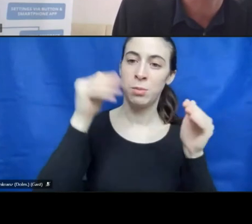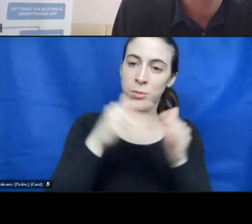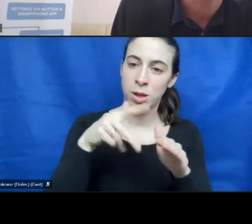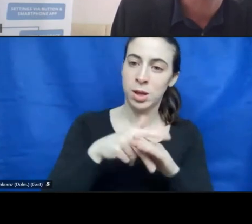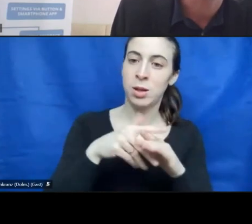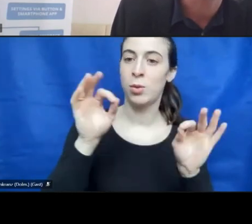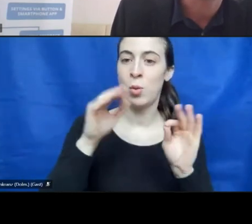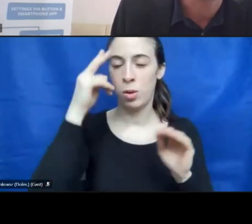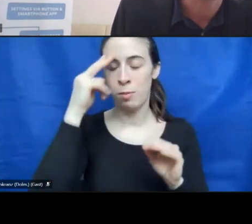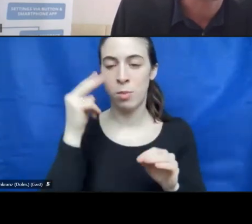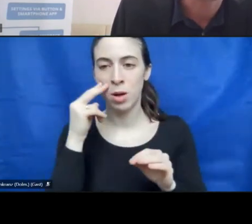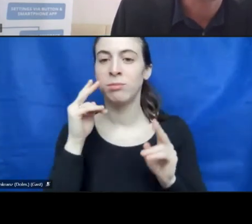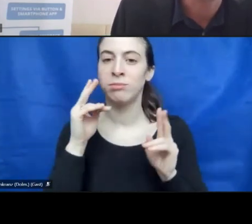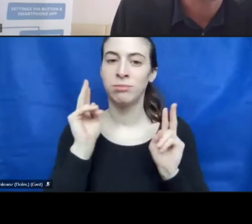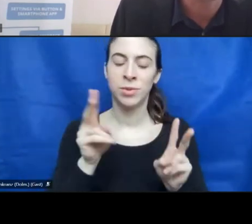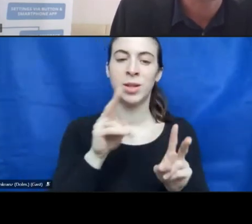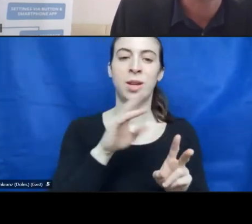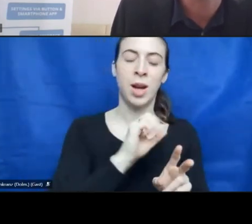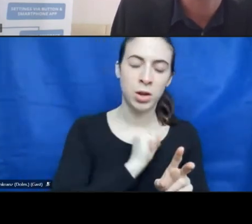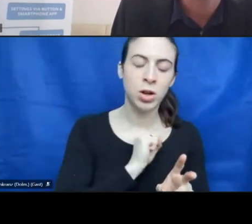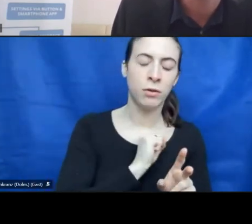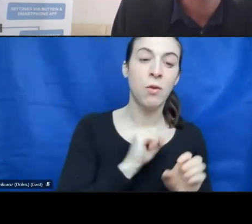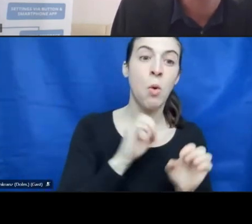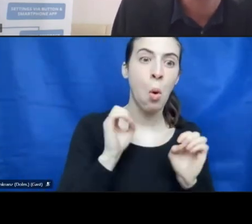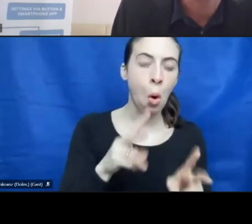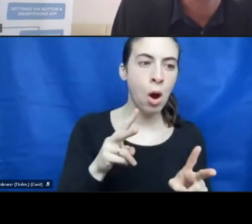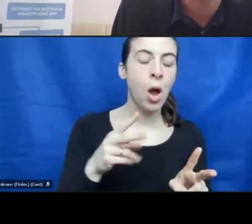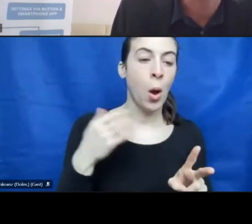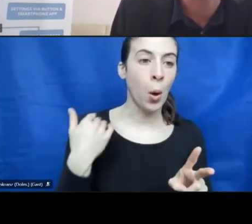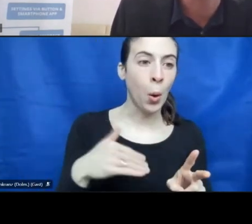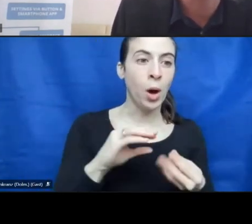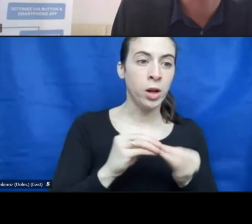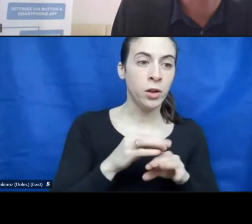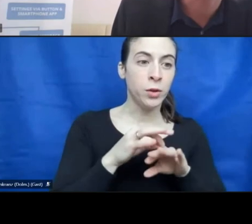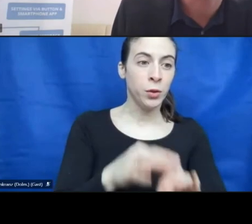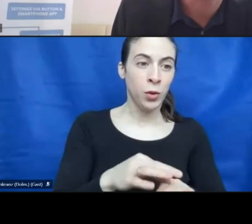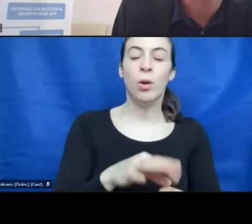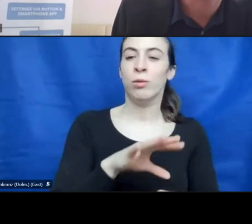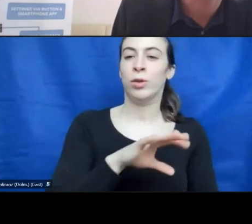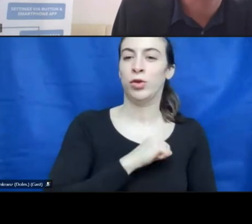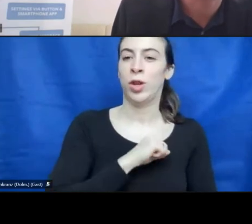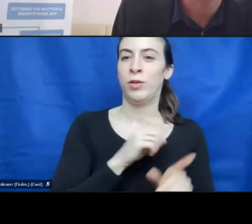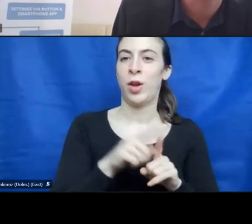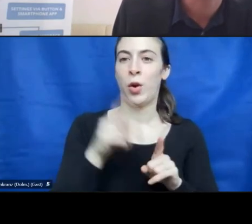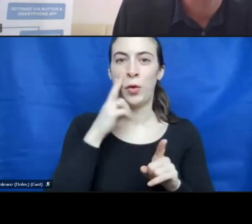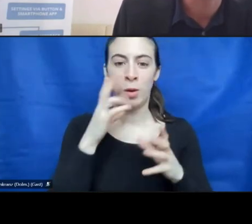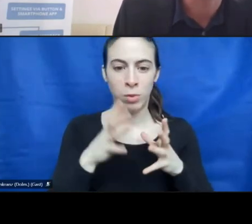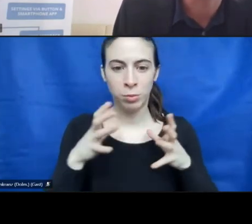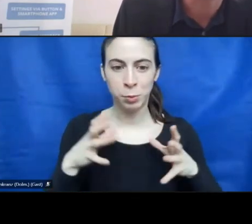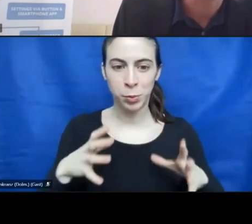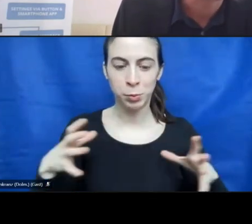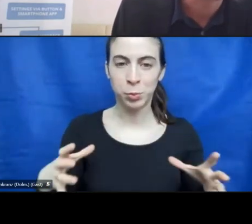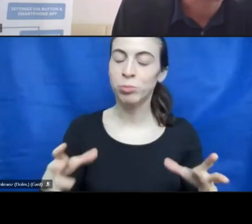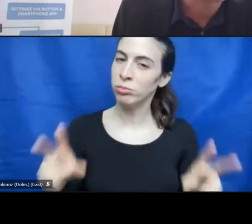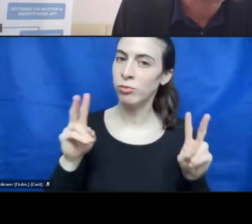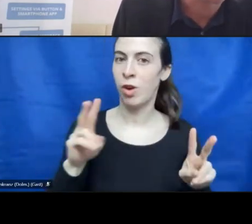and now being the CEO of the much bigger company than it has been before. Really